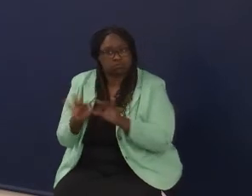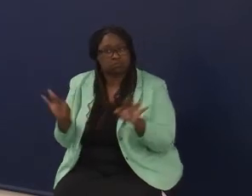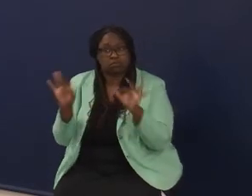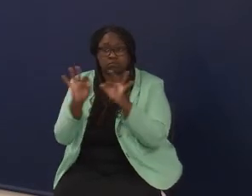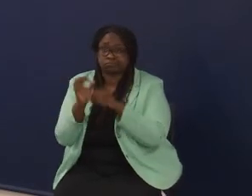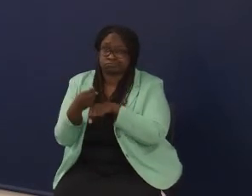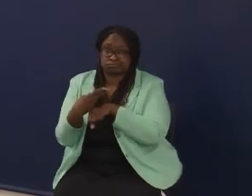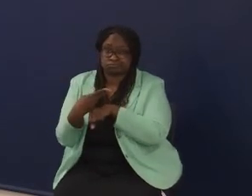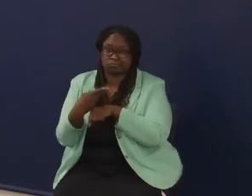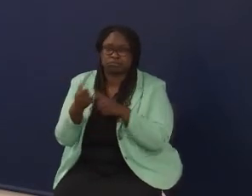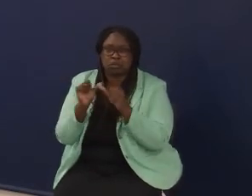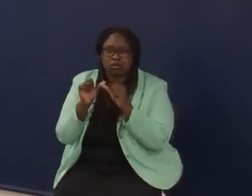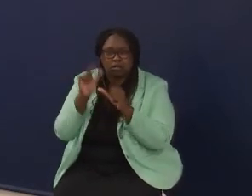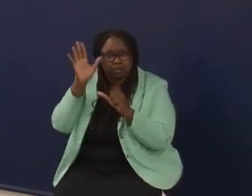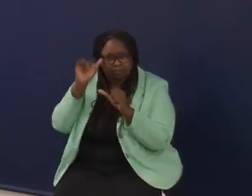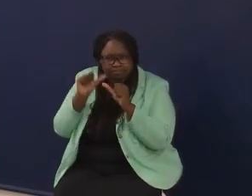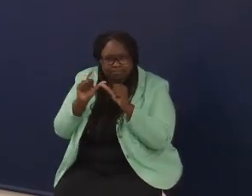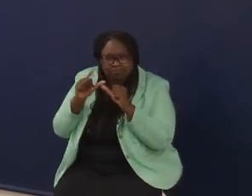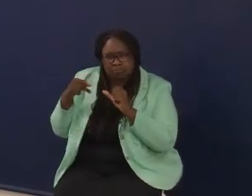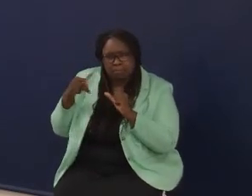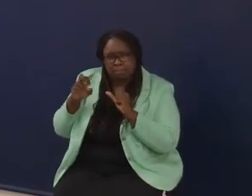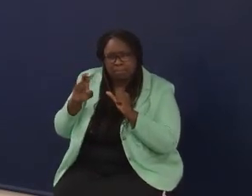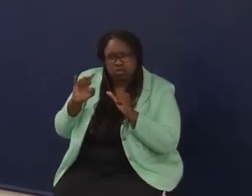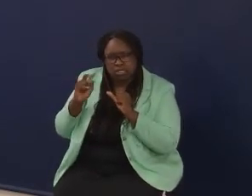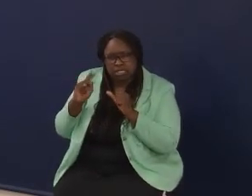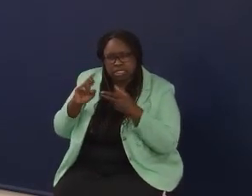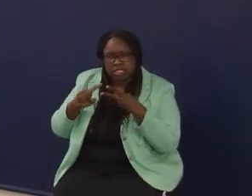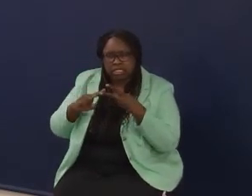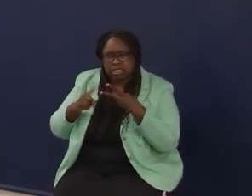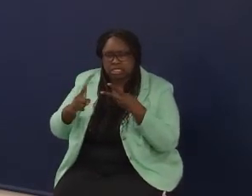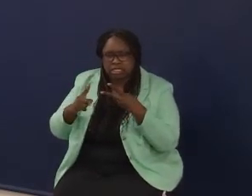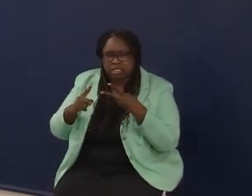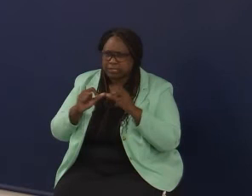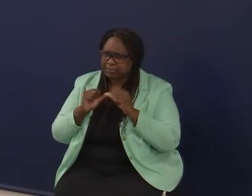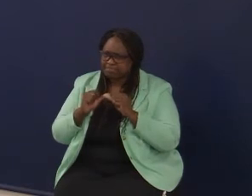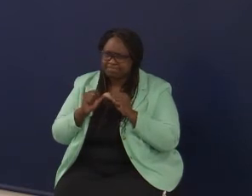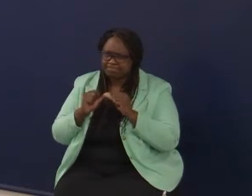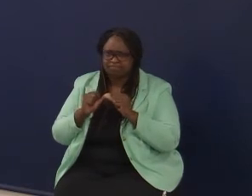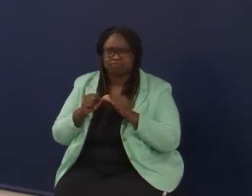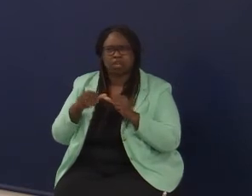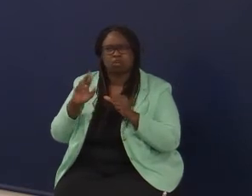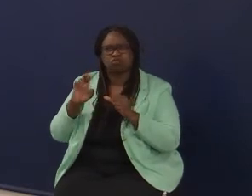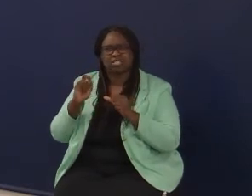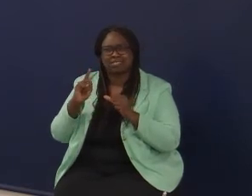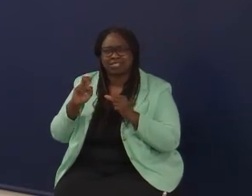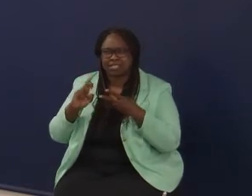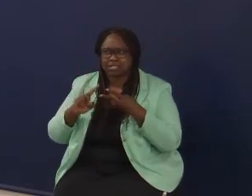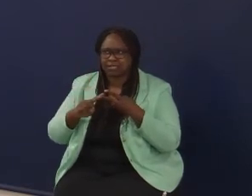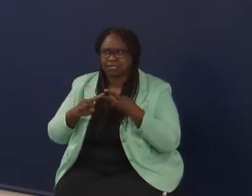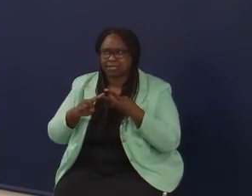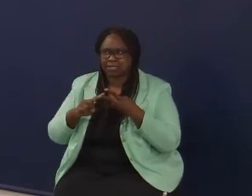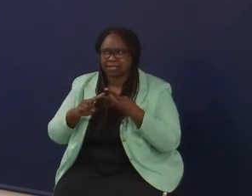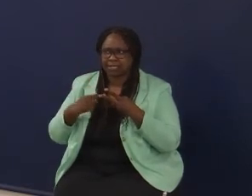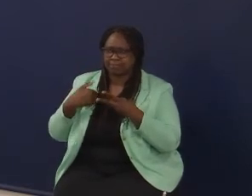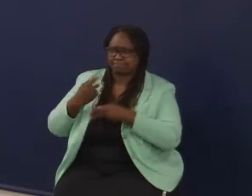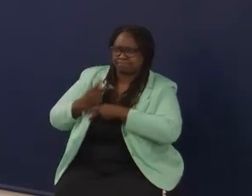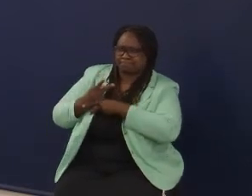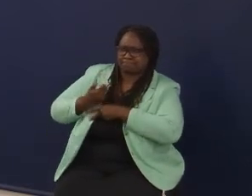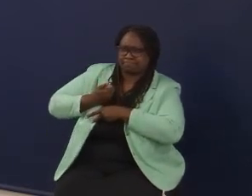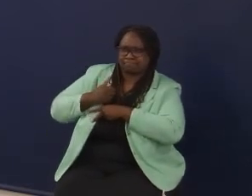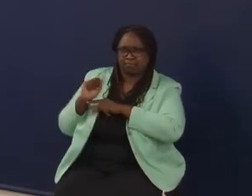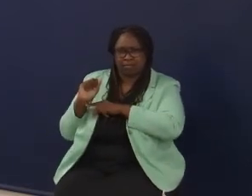more. Right. Persistence, resilience, being, you know, having a high level of agency and being a problem solver,